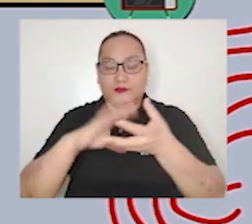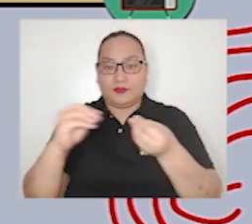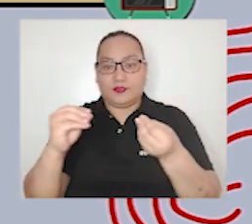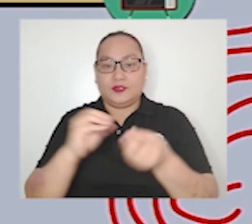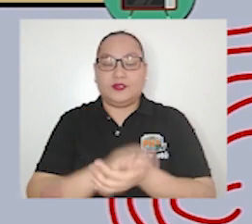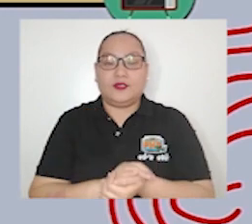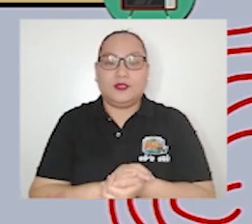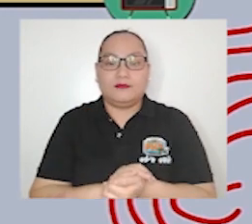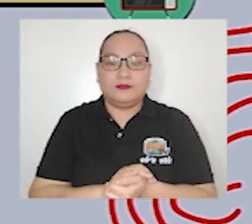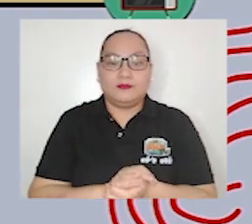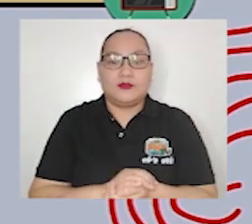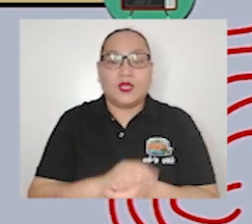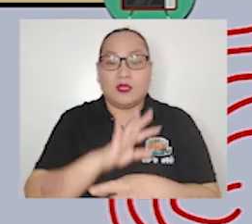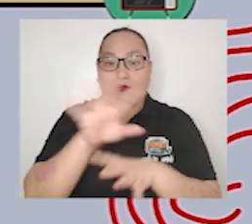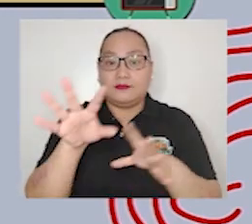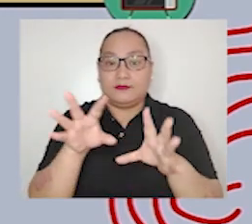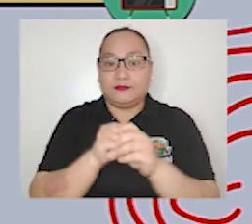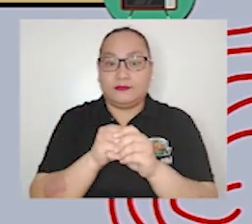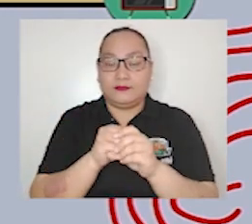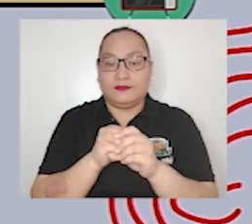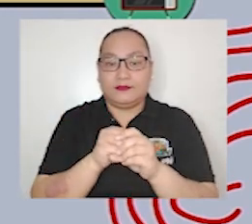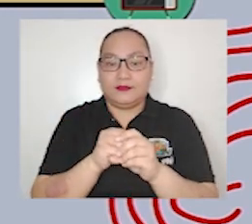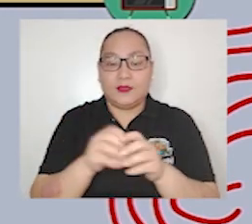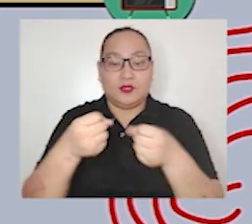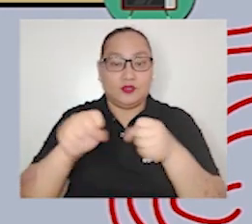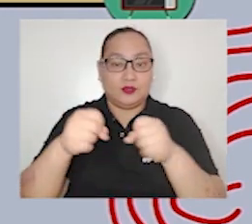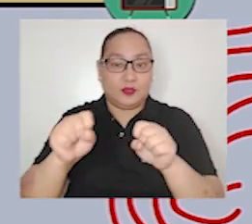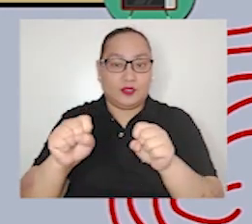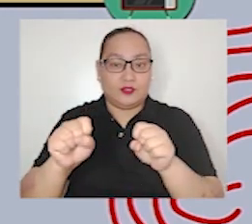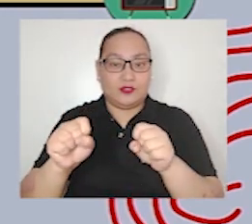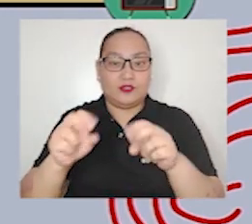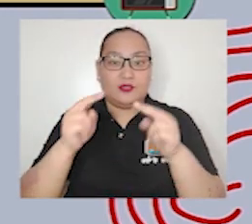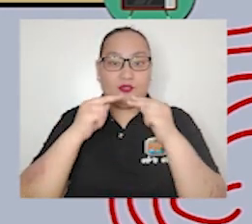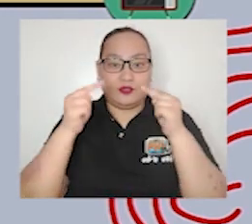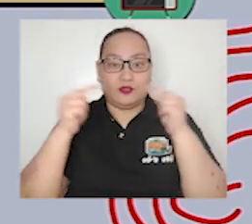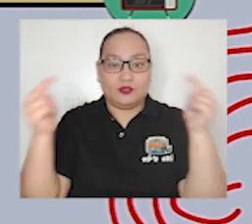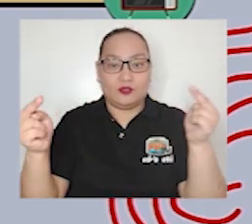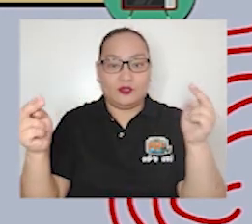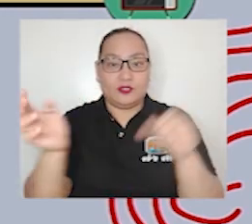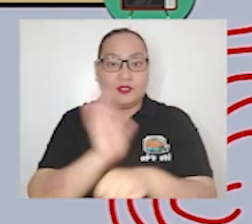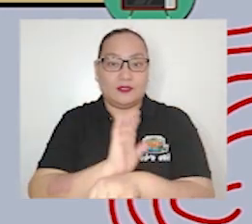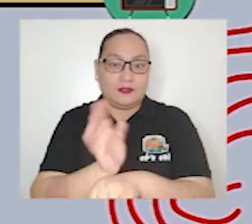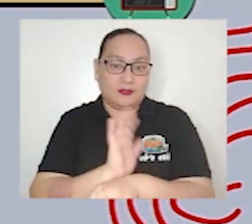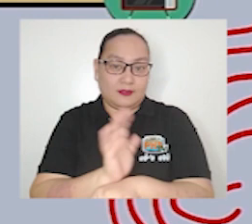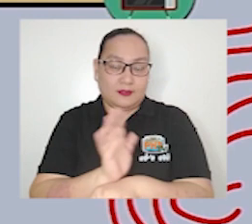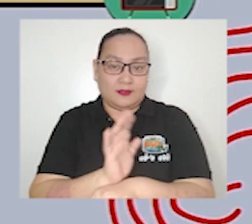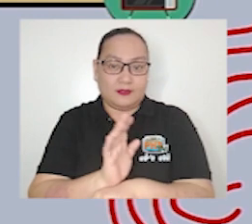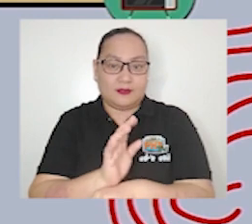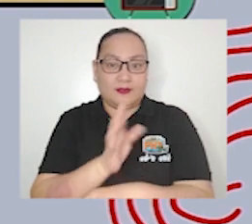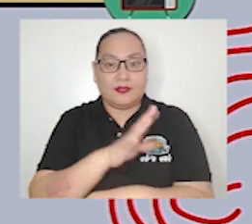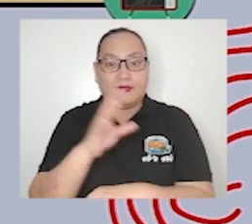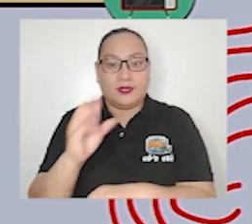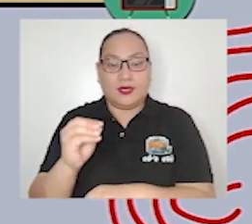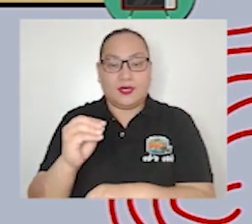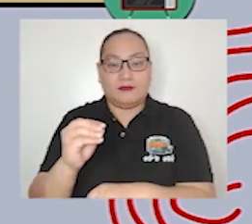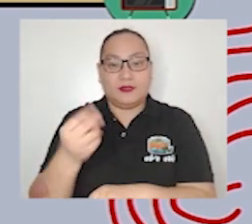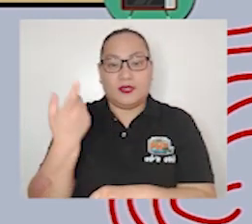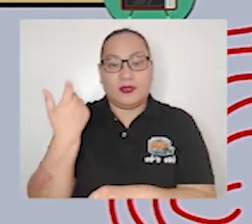news theater reviews and holiday columns which deal with leisure